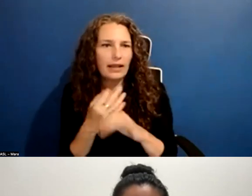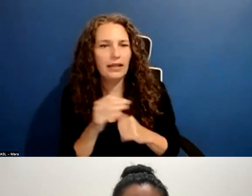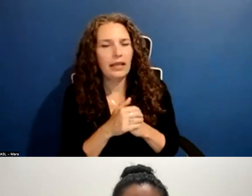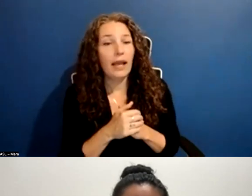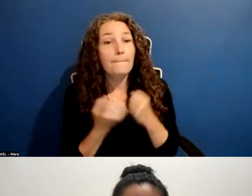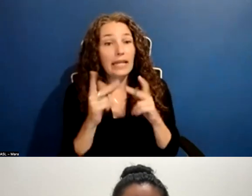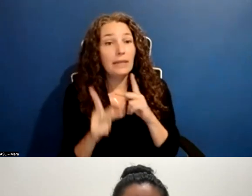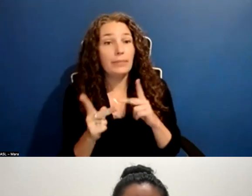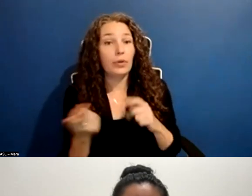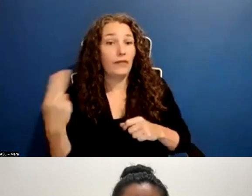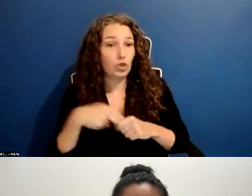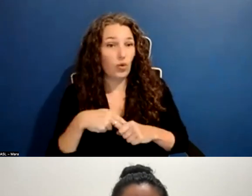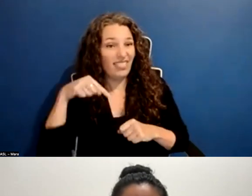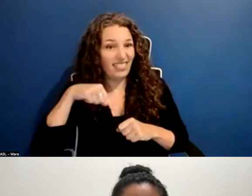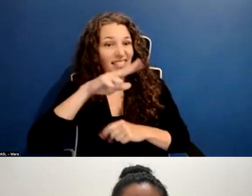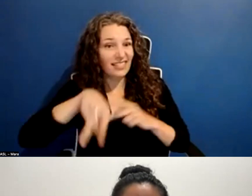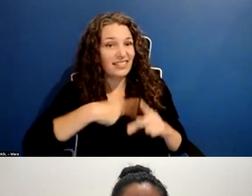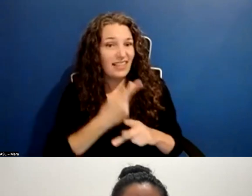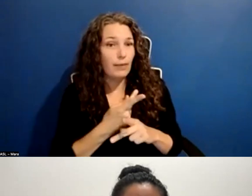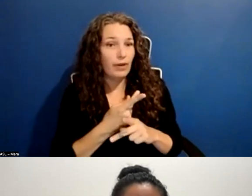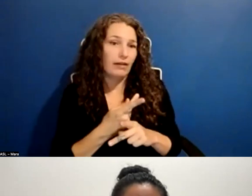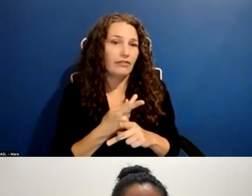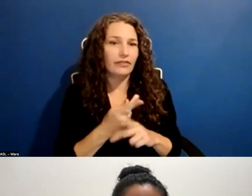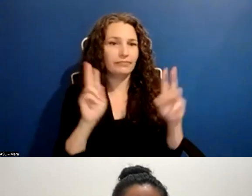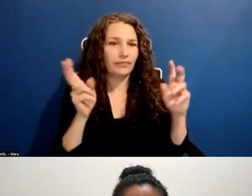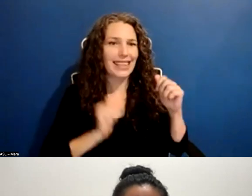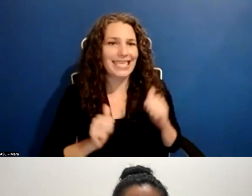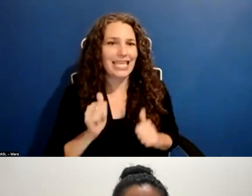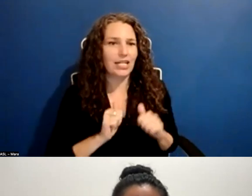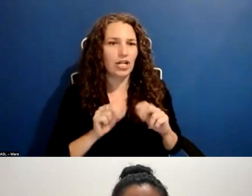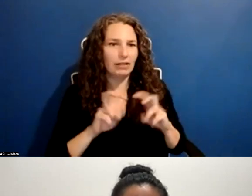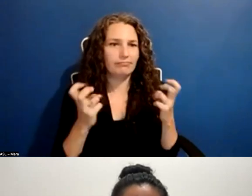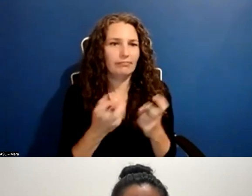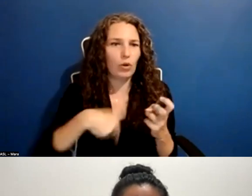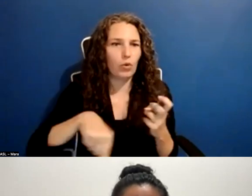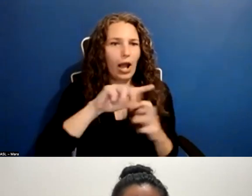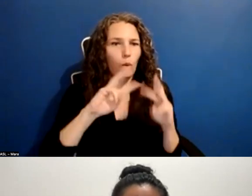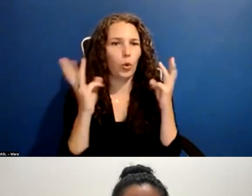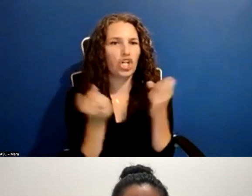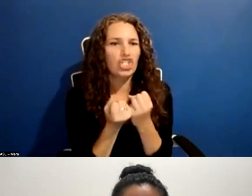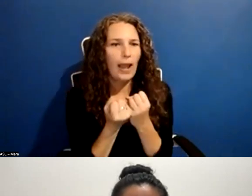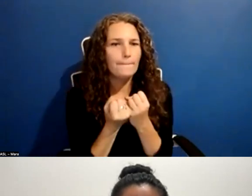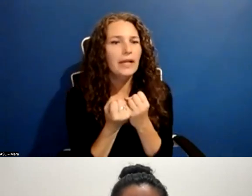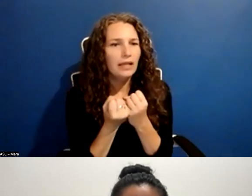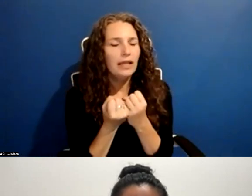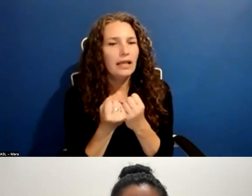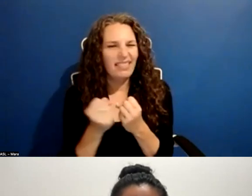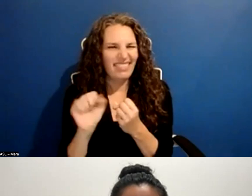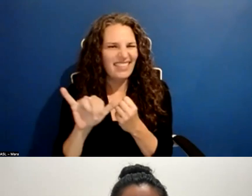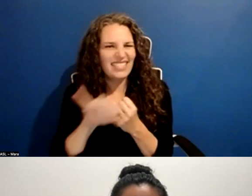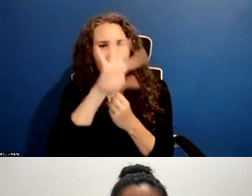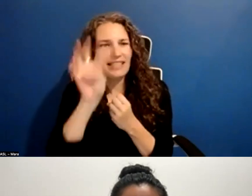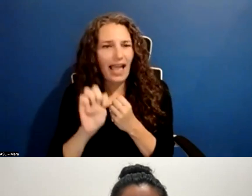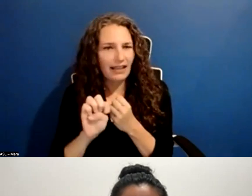round workshop style that we've held before who have told us that though their project wasn't a workshop, they learned from hearing others